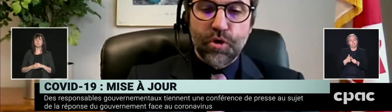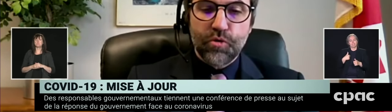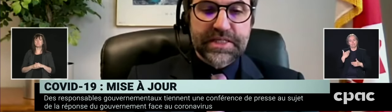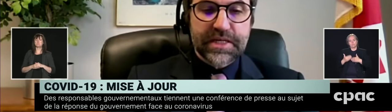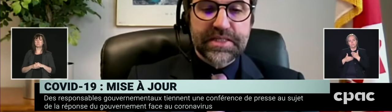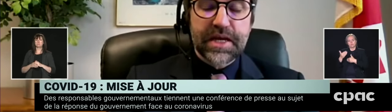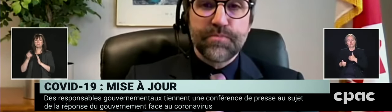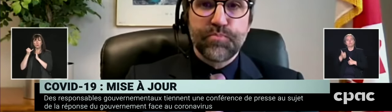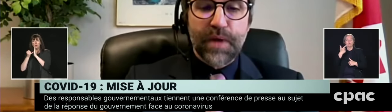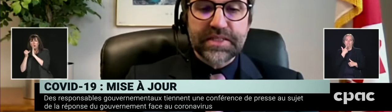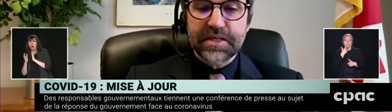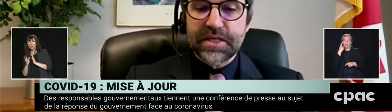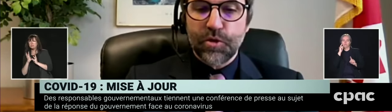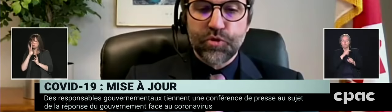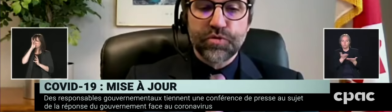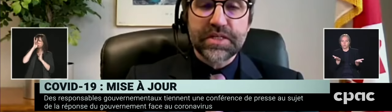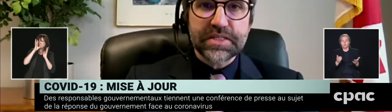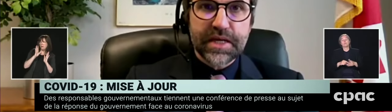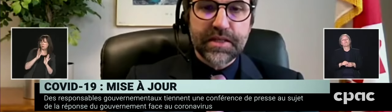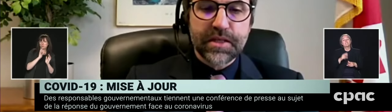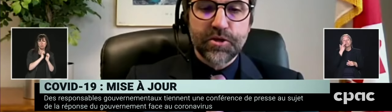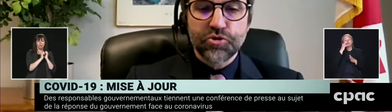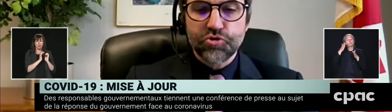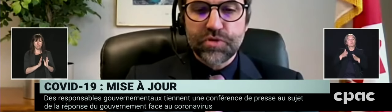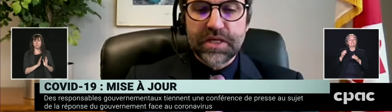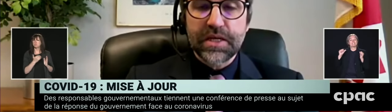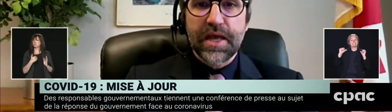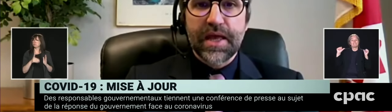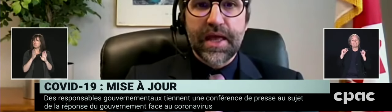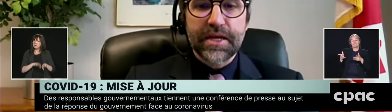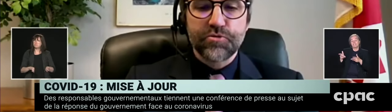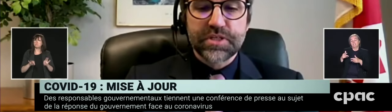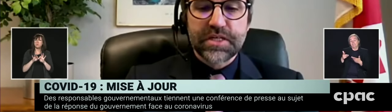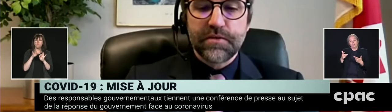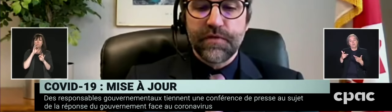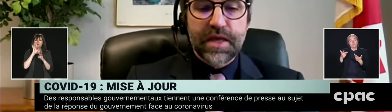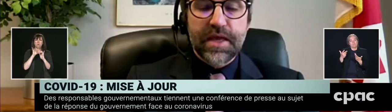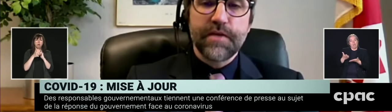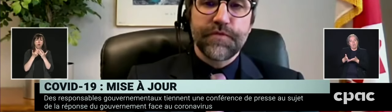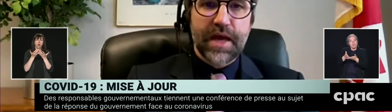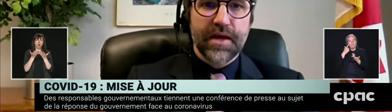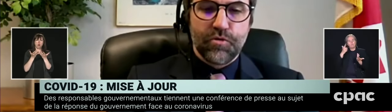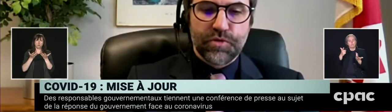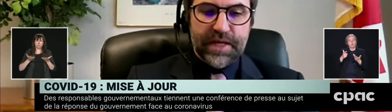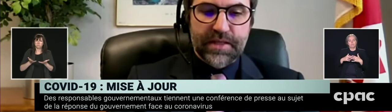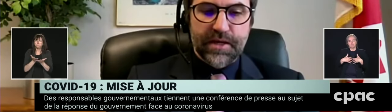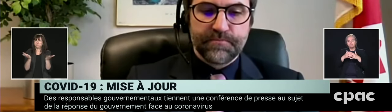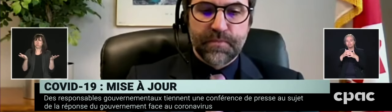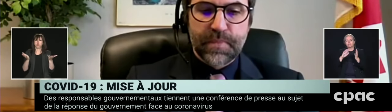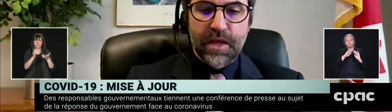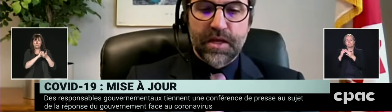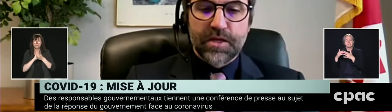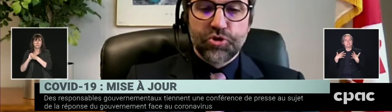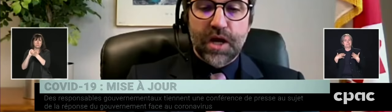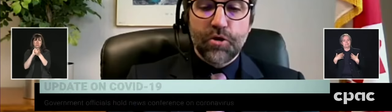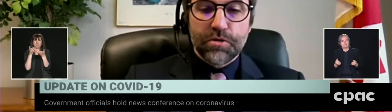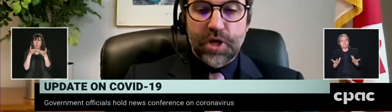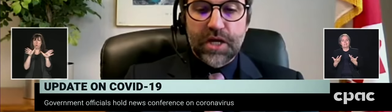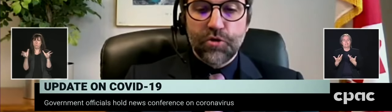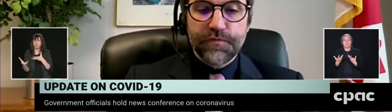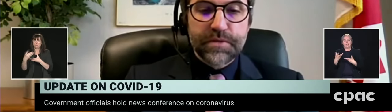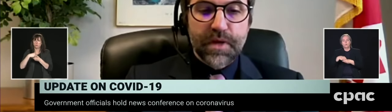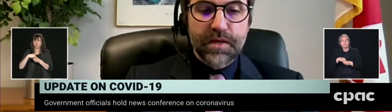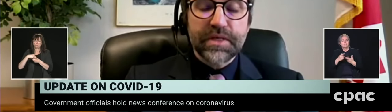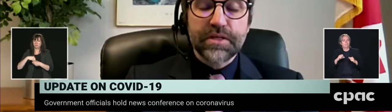jouent un rôle essentiel pour bâtir des communautés saines, soudées, inclusives et fiers au Canada. Durant